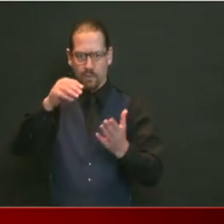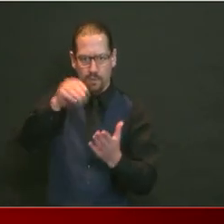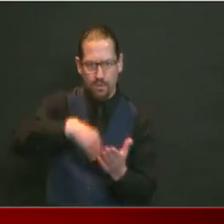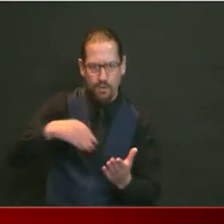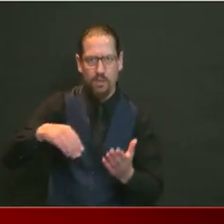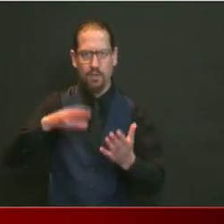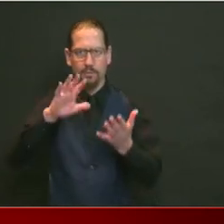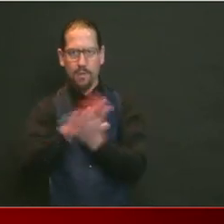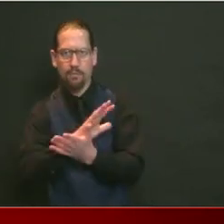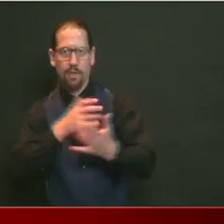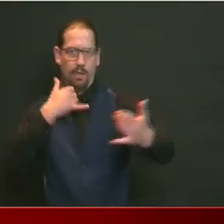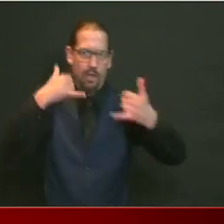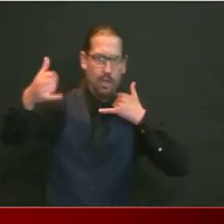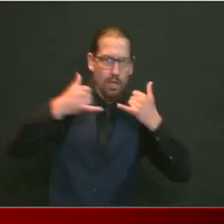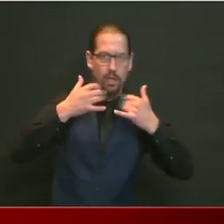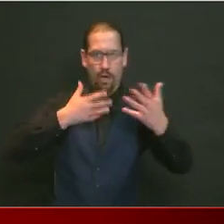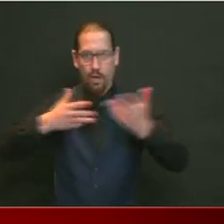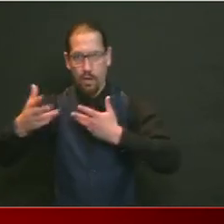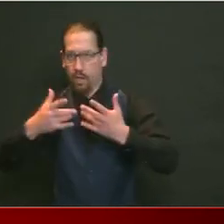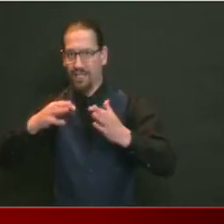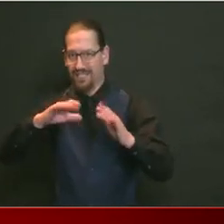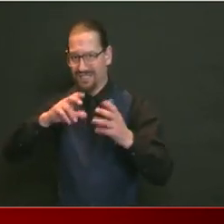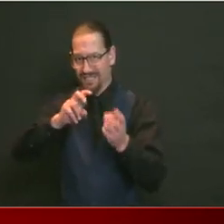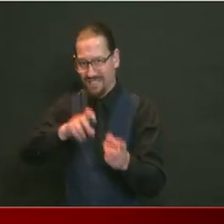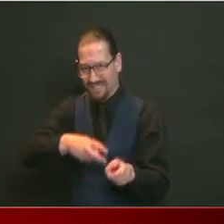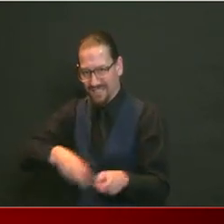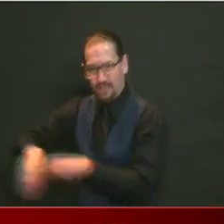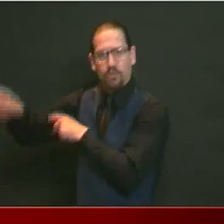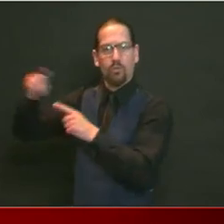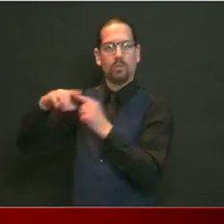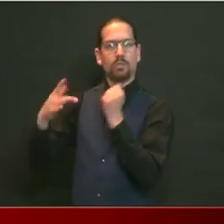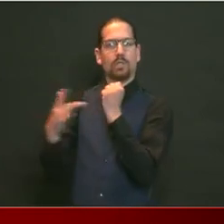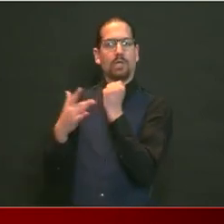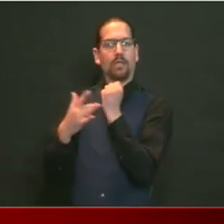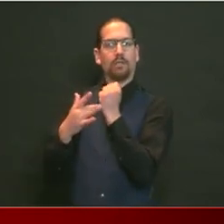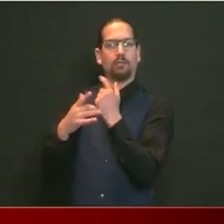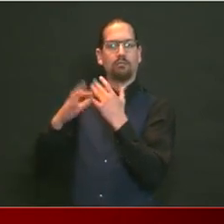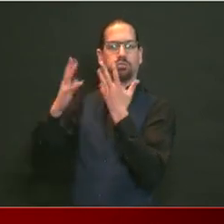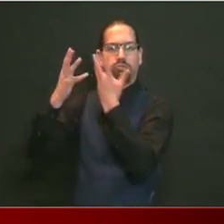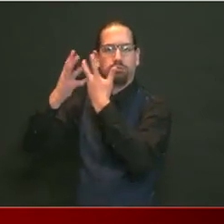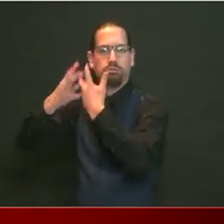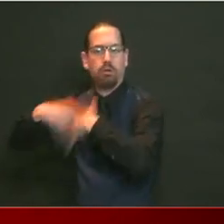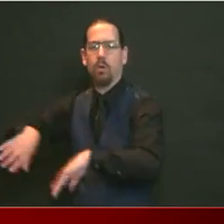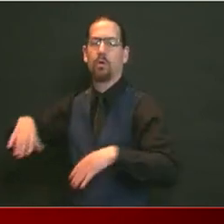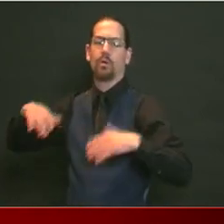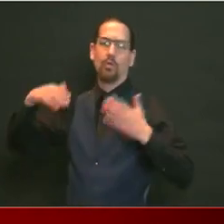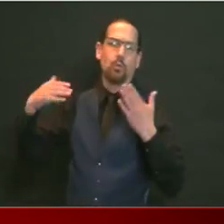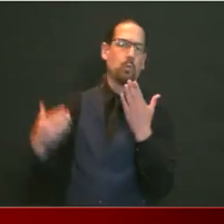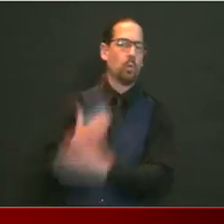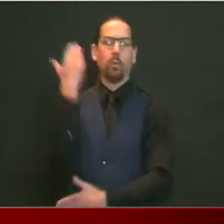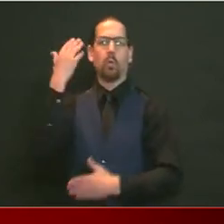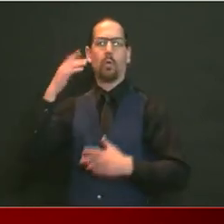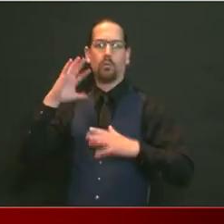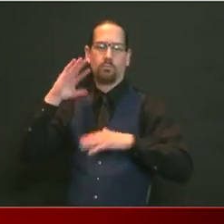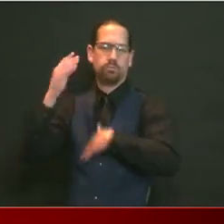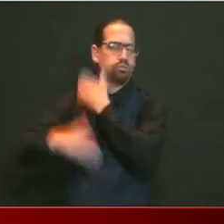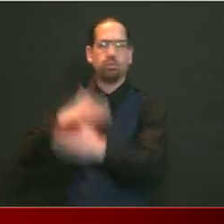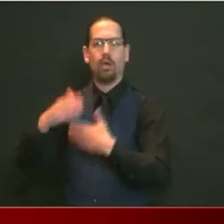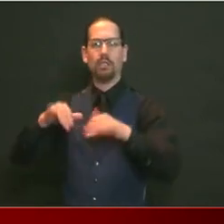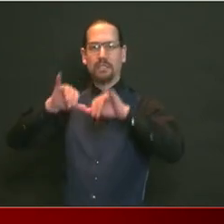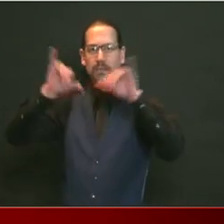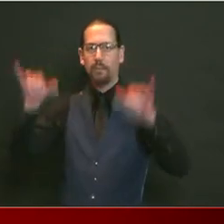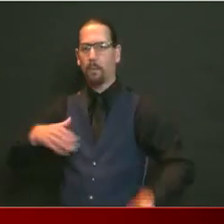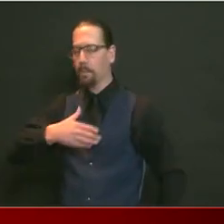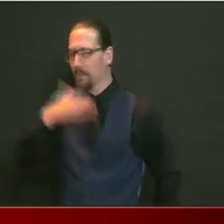support team earlier this week. All of us have been partnering, working diligently to update this